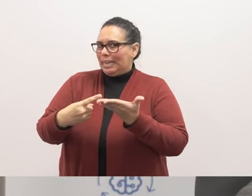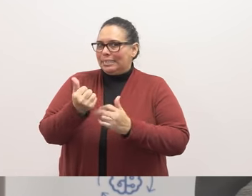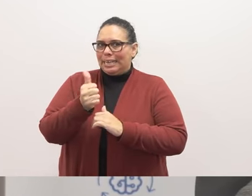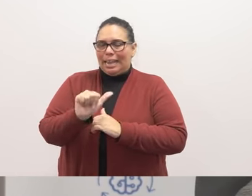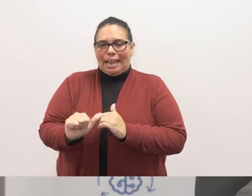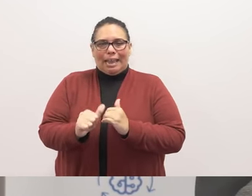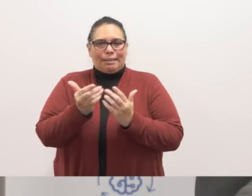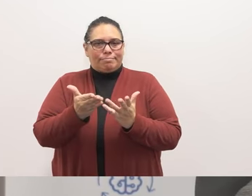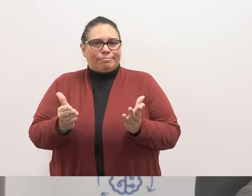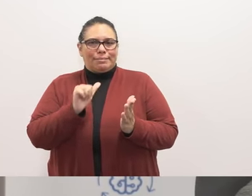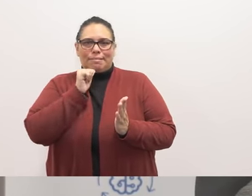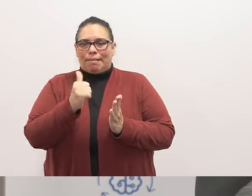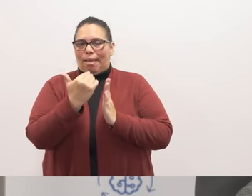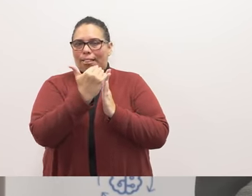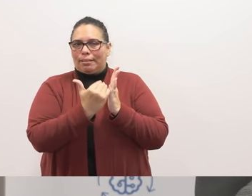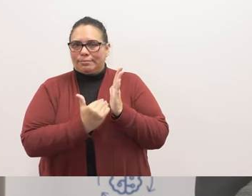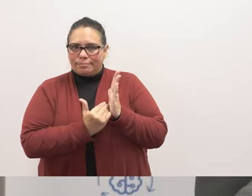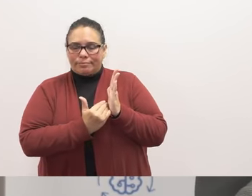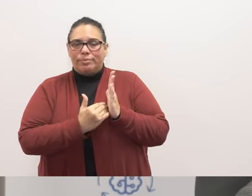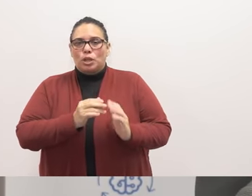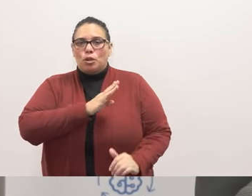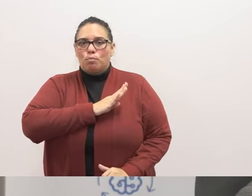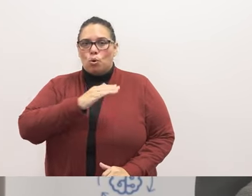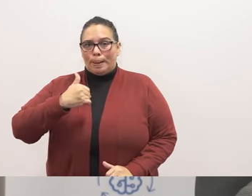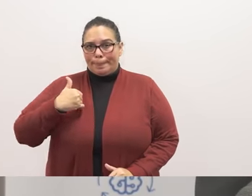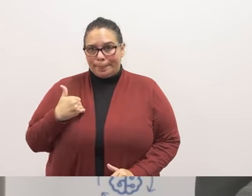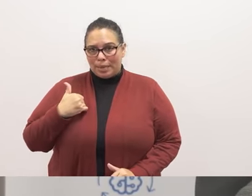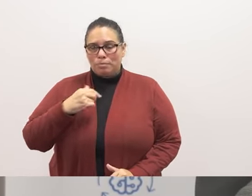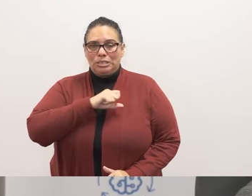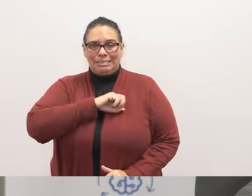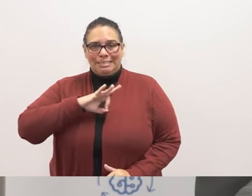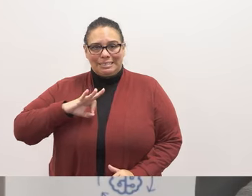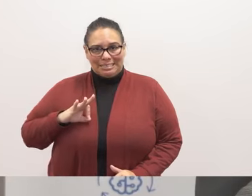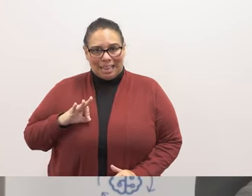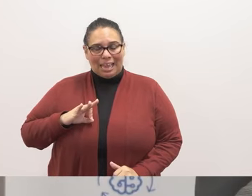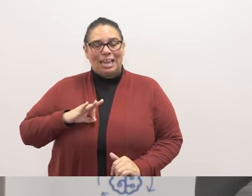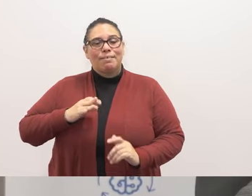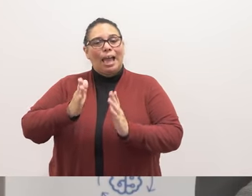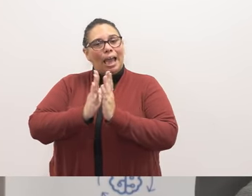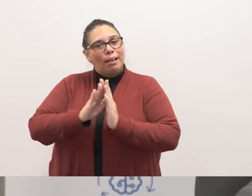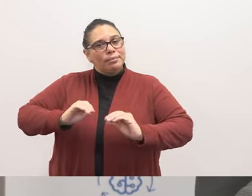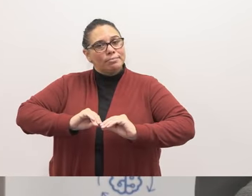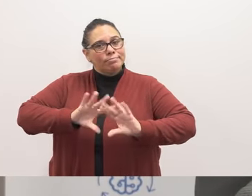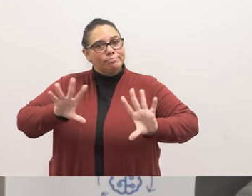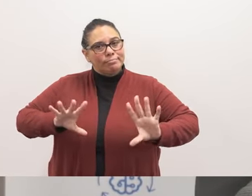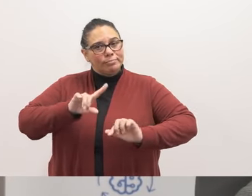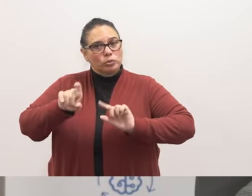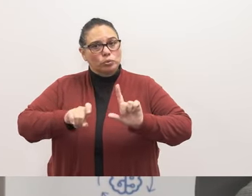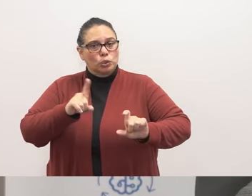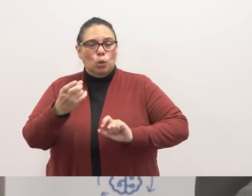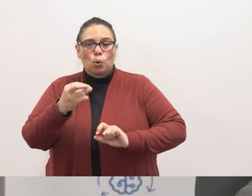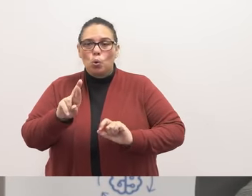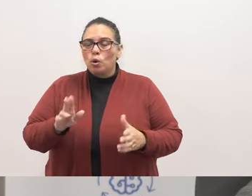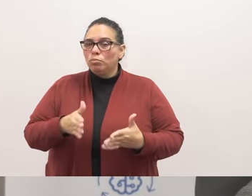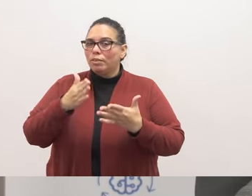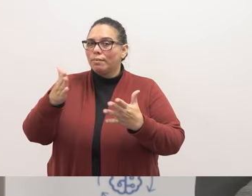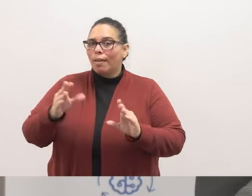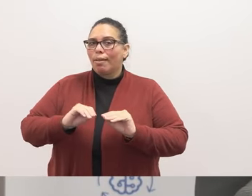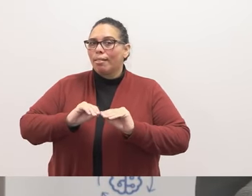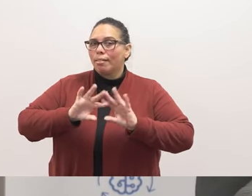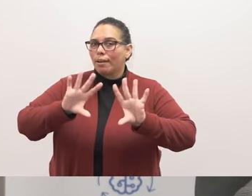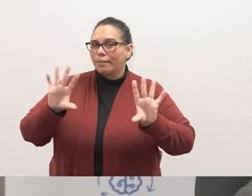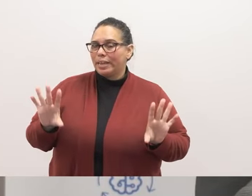items not listed on the agenda. Board members or staff may ask clarifying questions or provide clarification